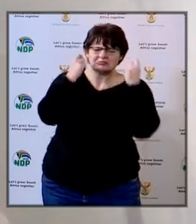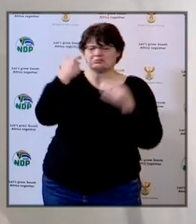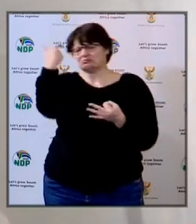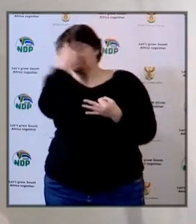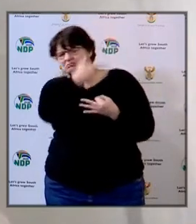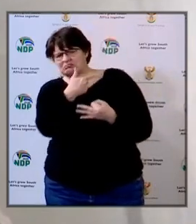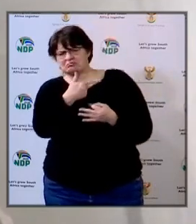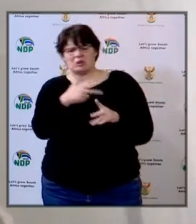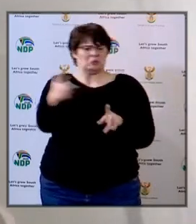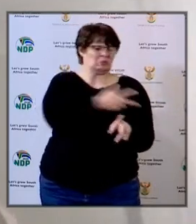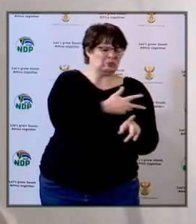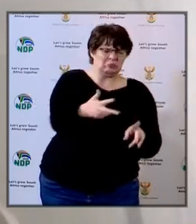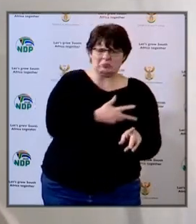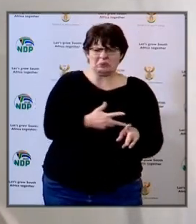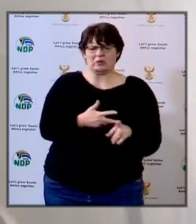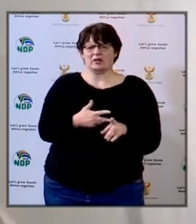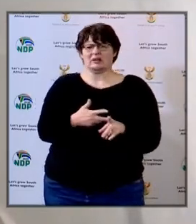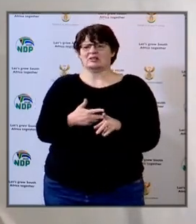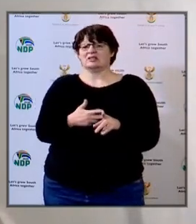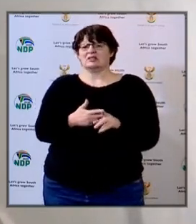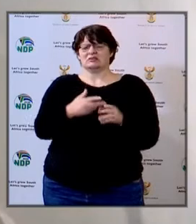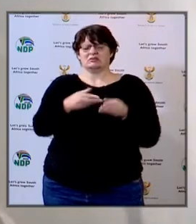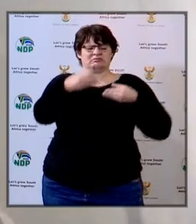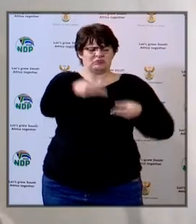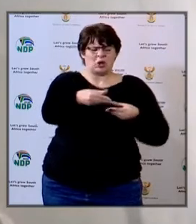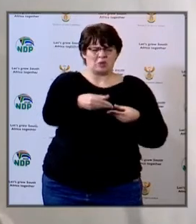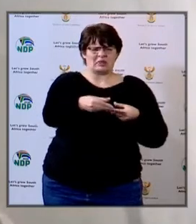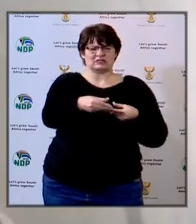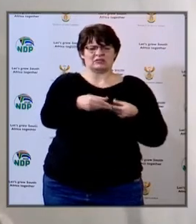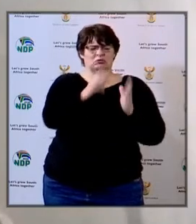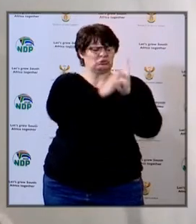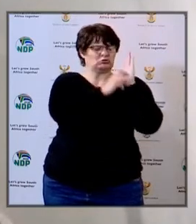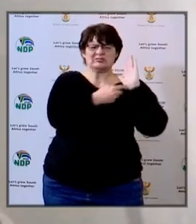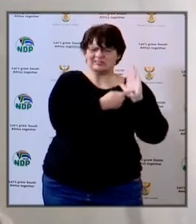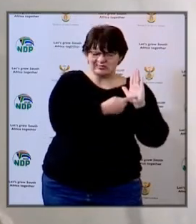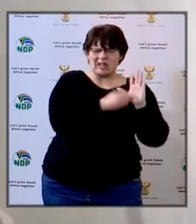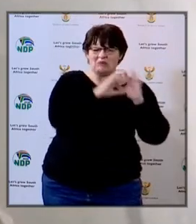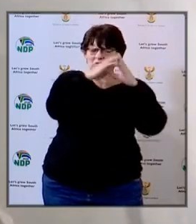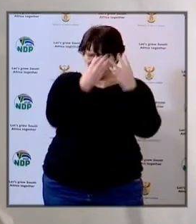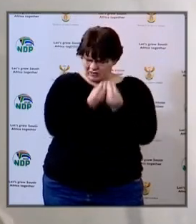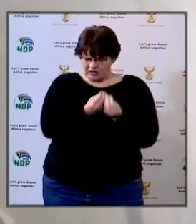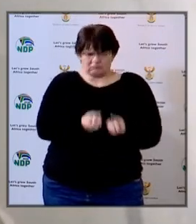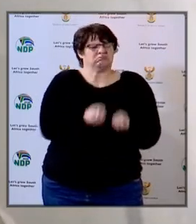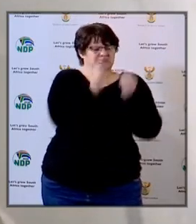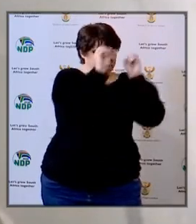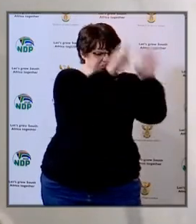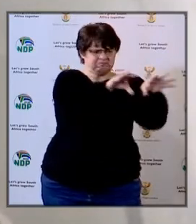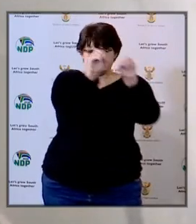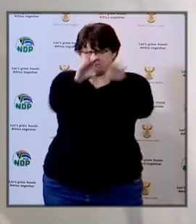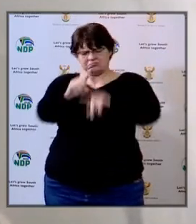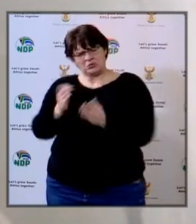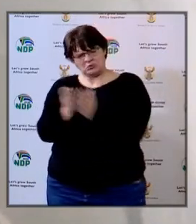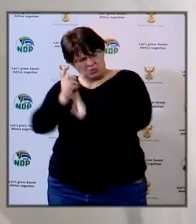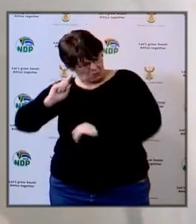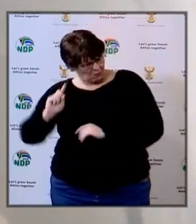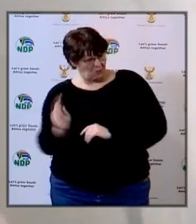thermometers disinfected standard operating procedures all of those things were delivered to all the schools in